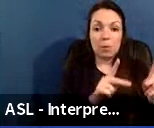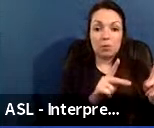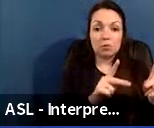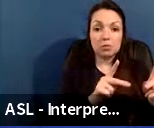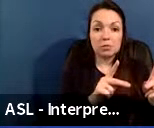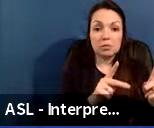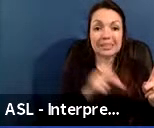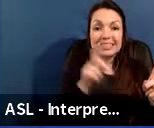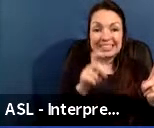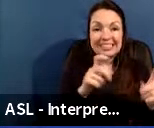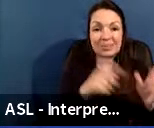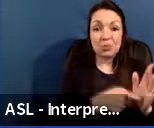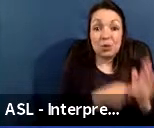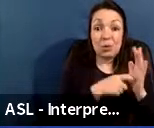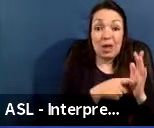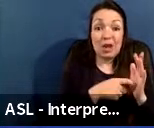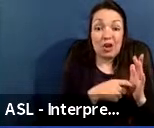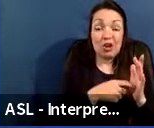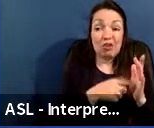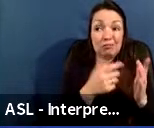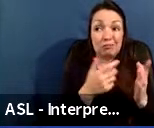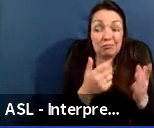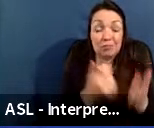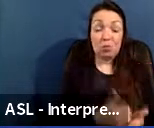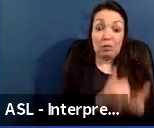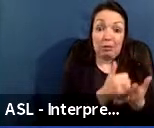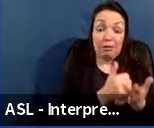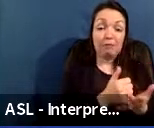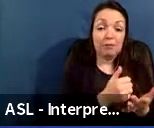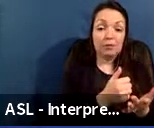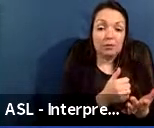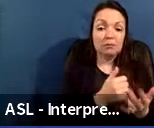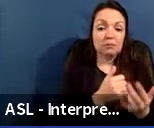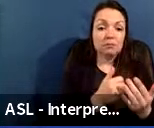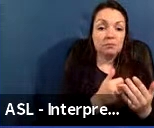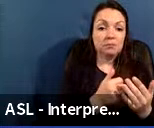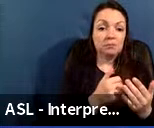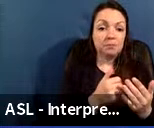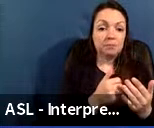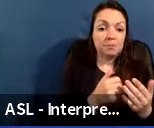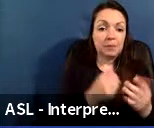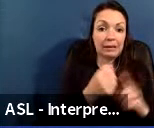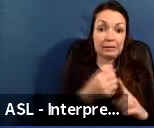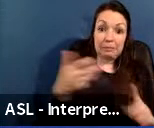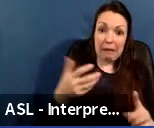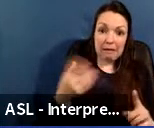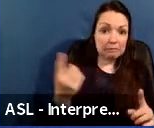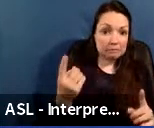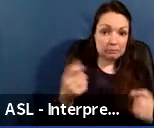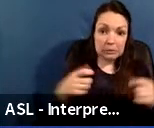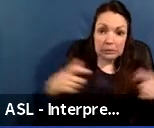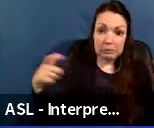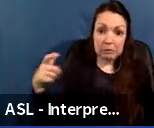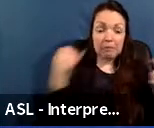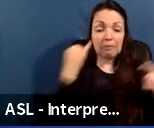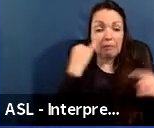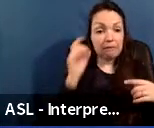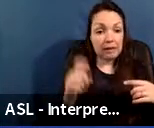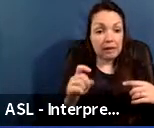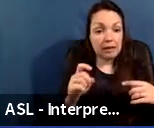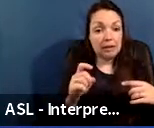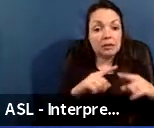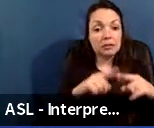require relief by way of new capacity or capacity expansion. Depending on the need, this may